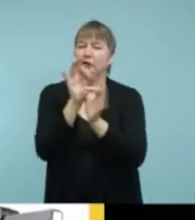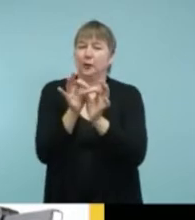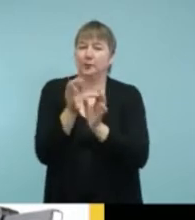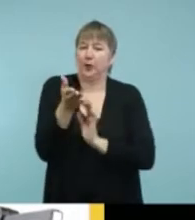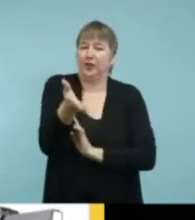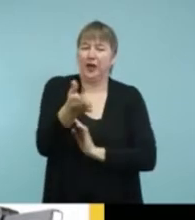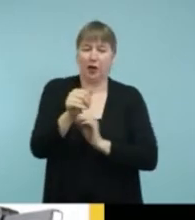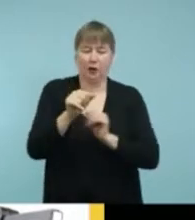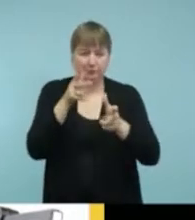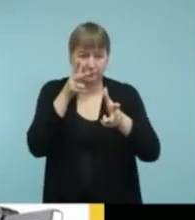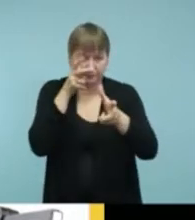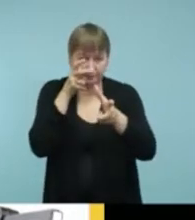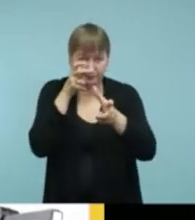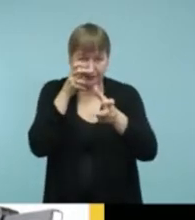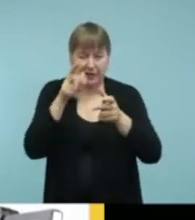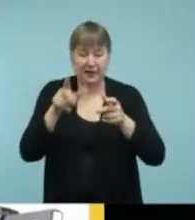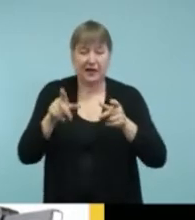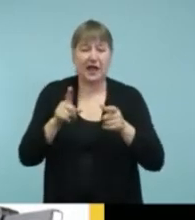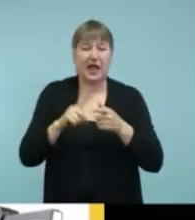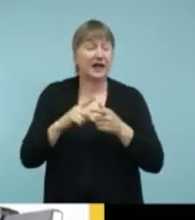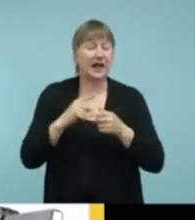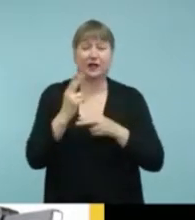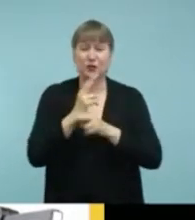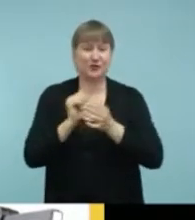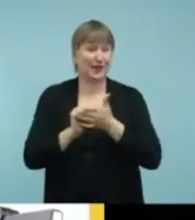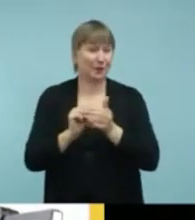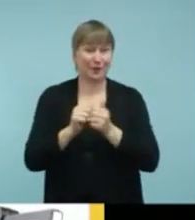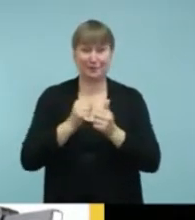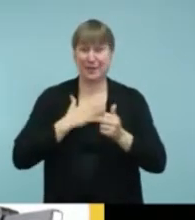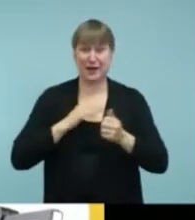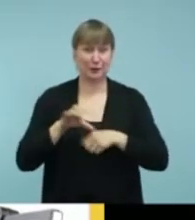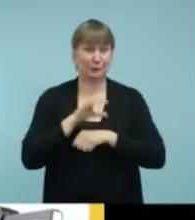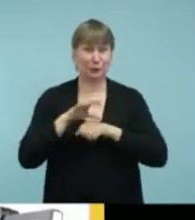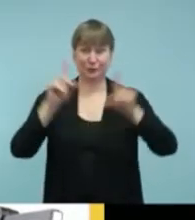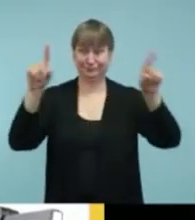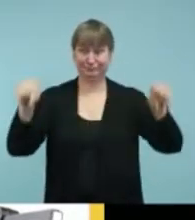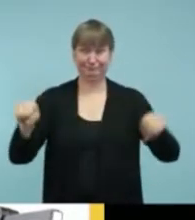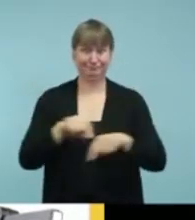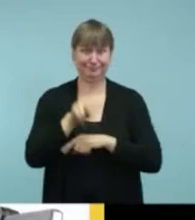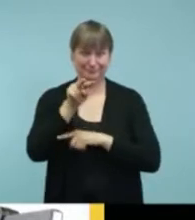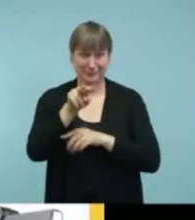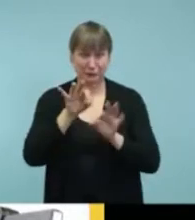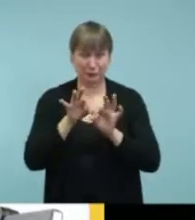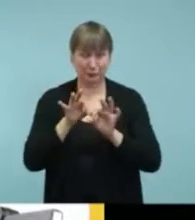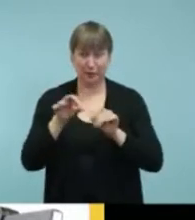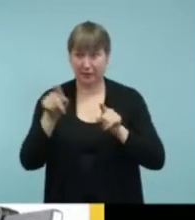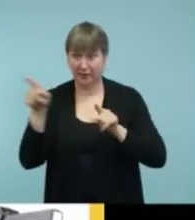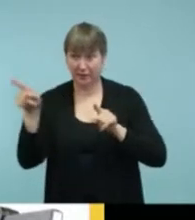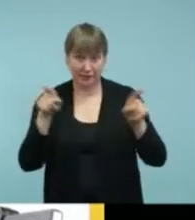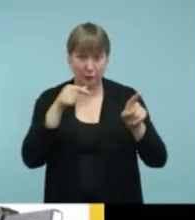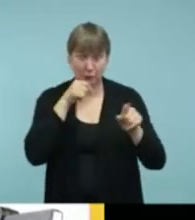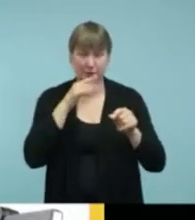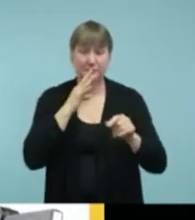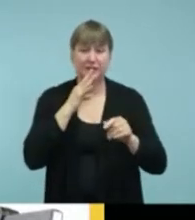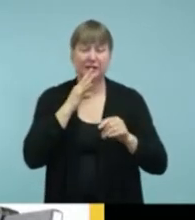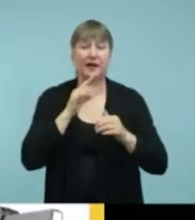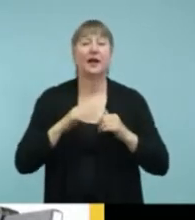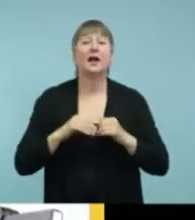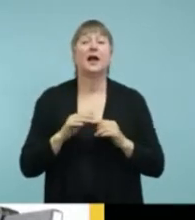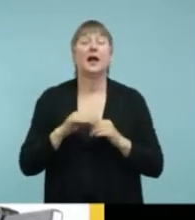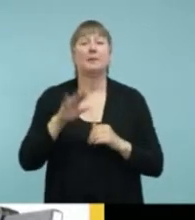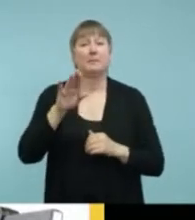use it on my computer. I've also used apps. So the bottom left-hand corner is an example of using